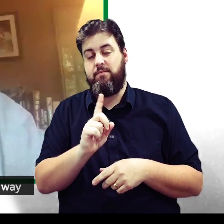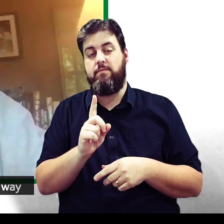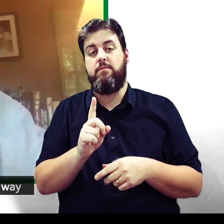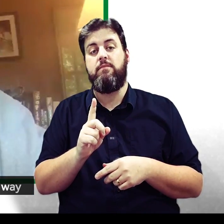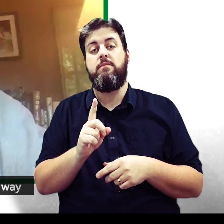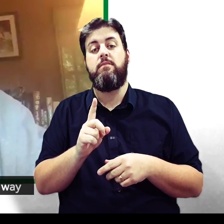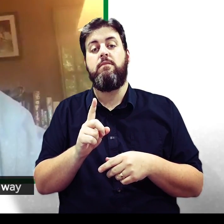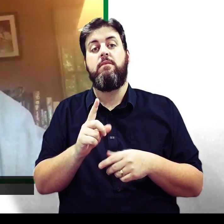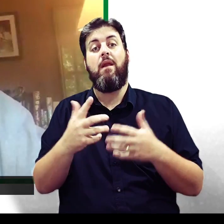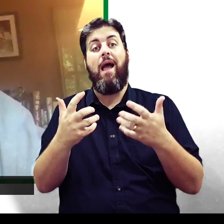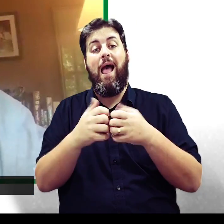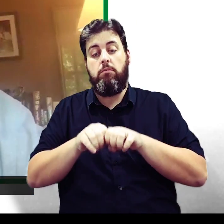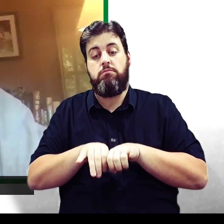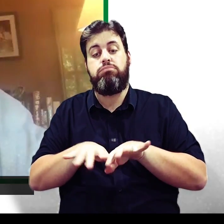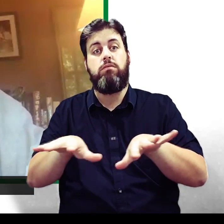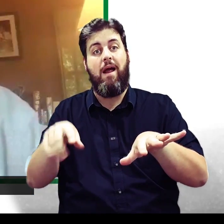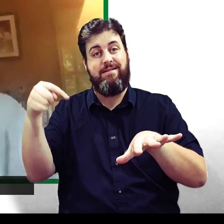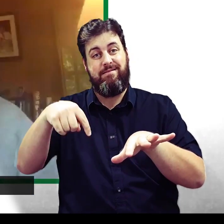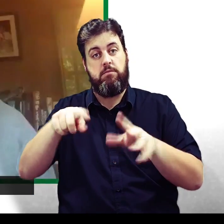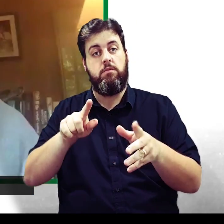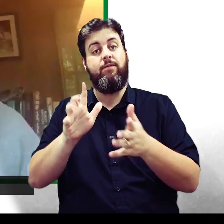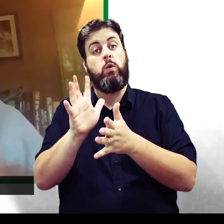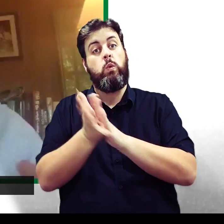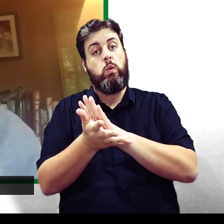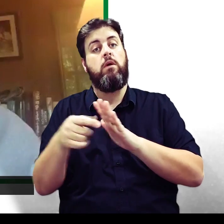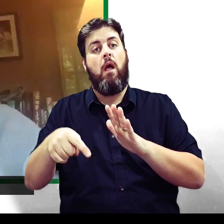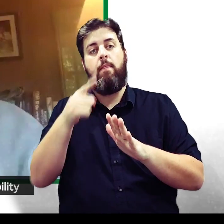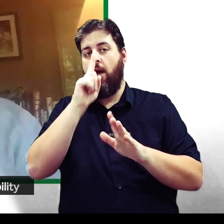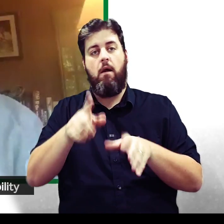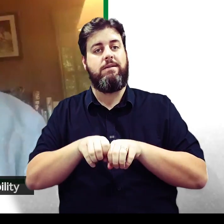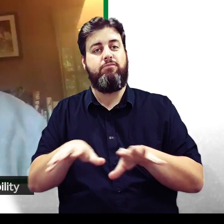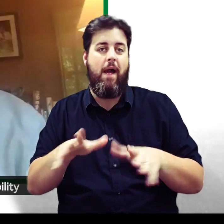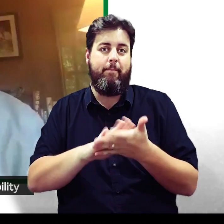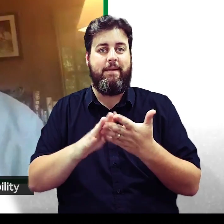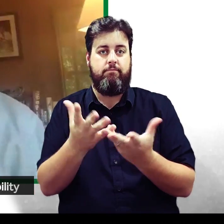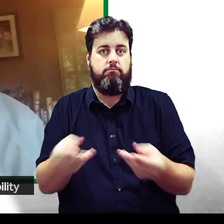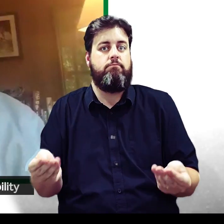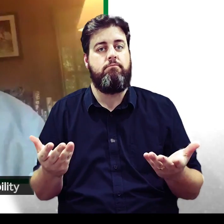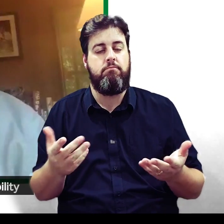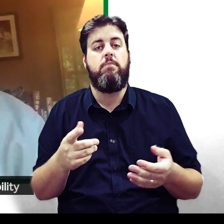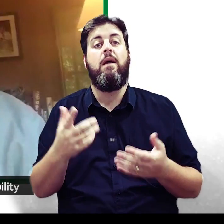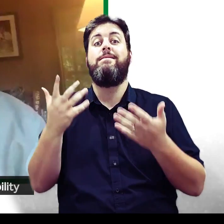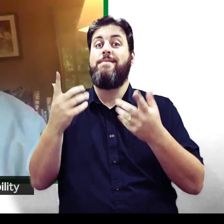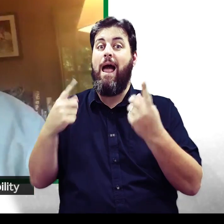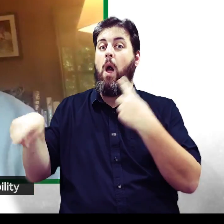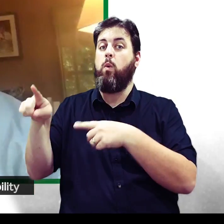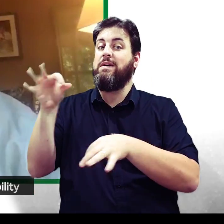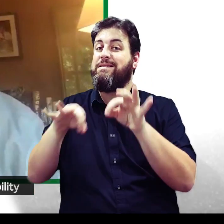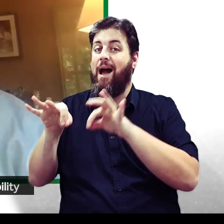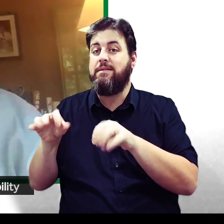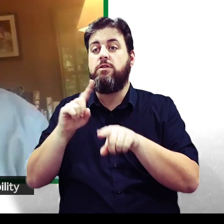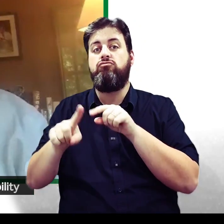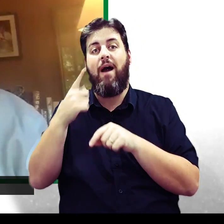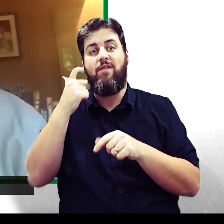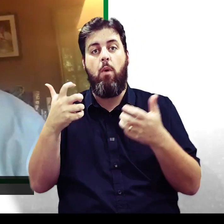the way it replicates, because of course, virus have to multiply. And more and more vaccines are looking at ways of trying to